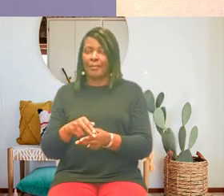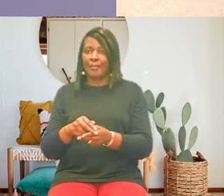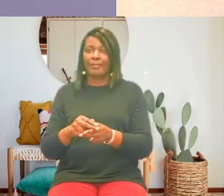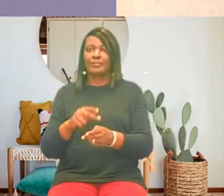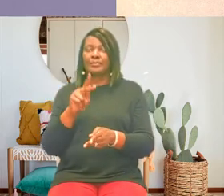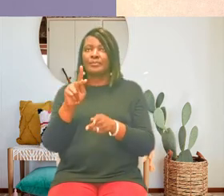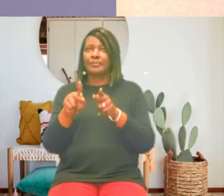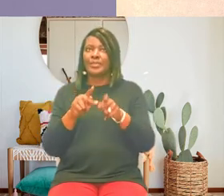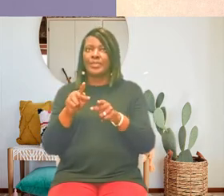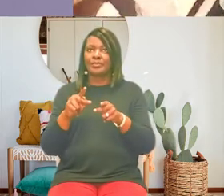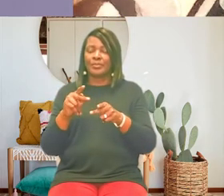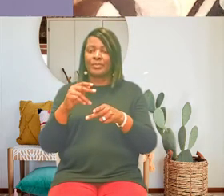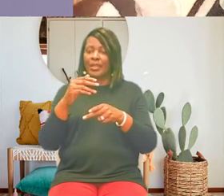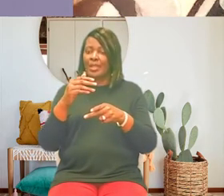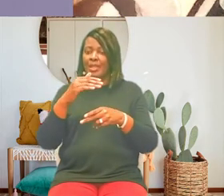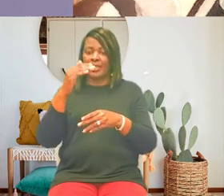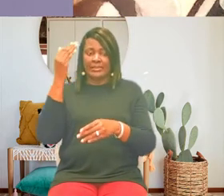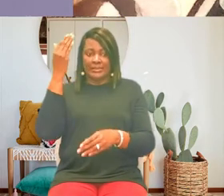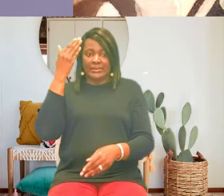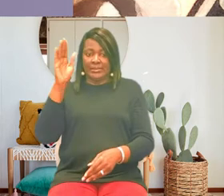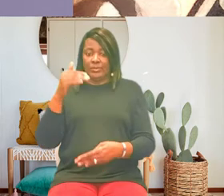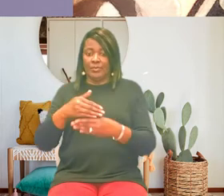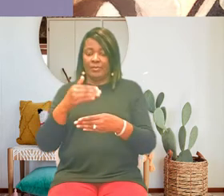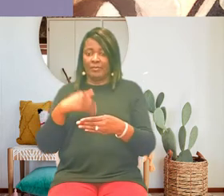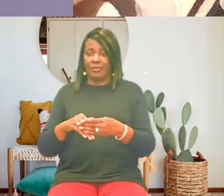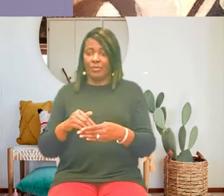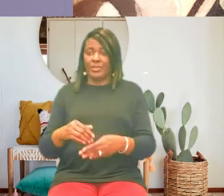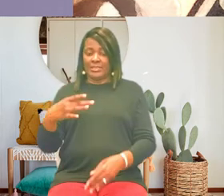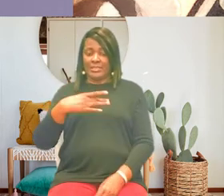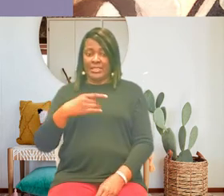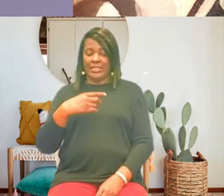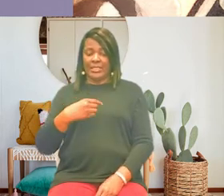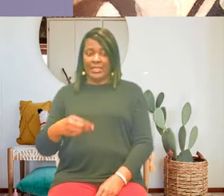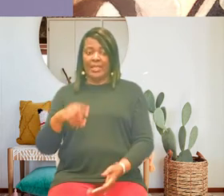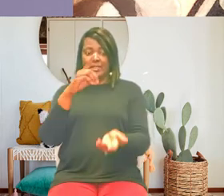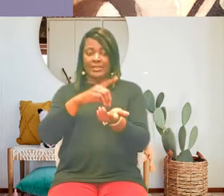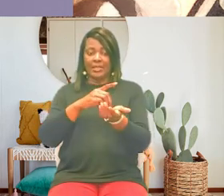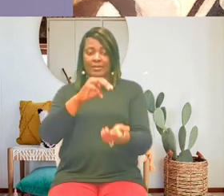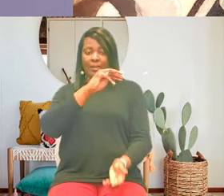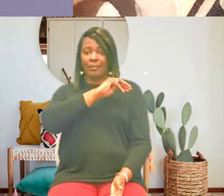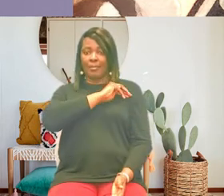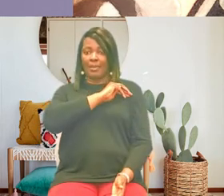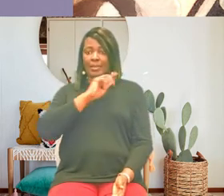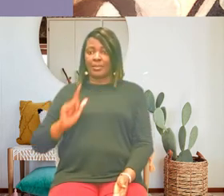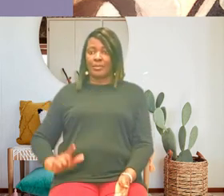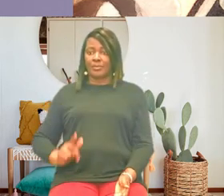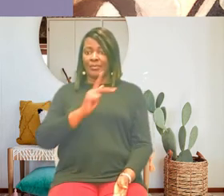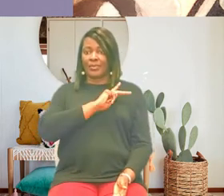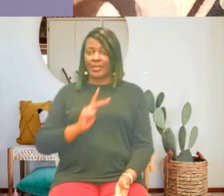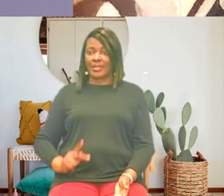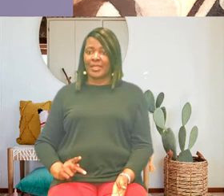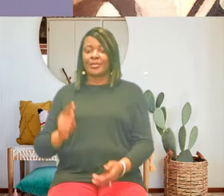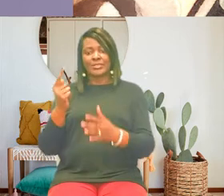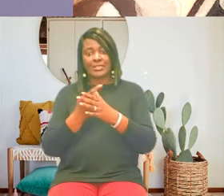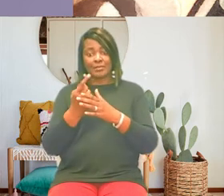henson and sojourner truth there was this minister she liked too dr martin luther king who was